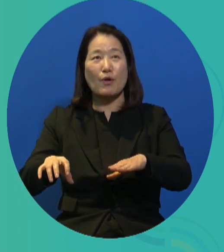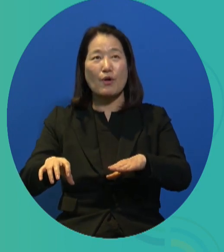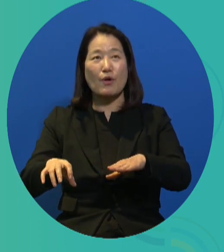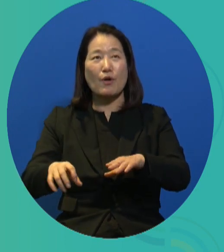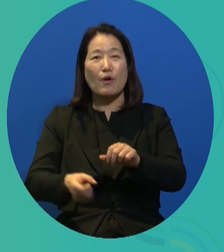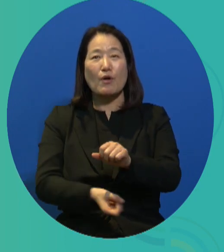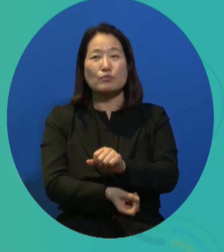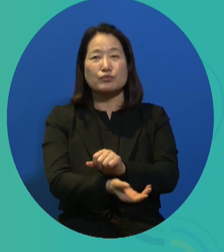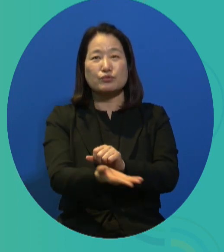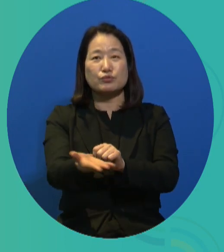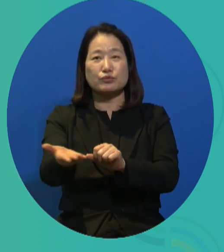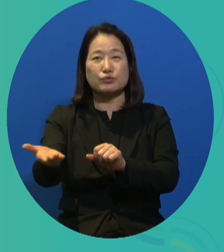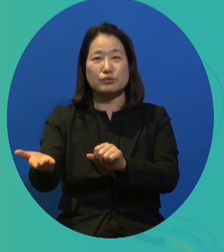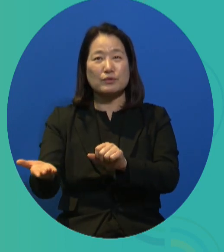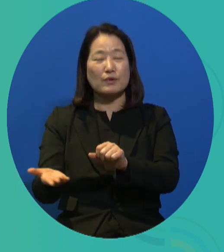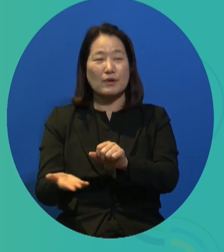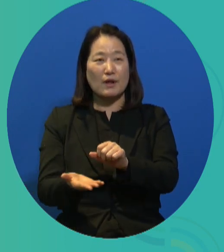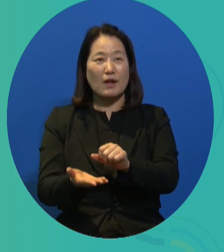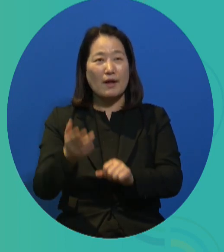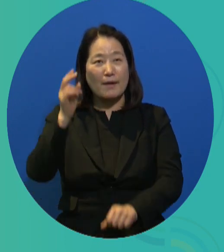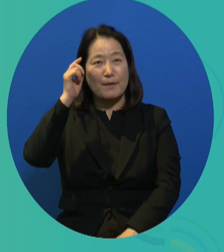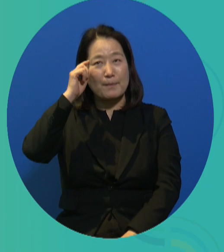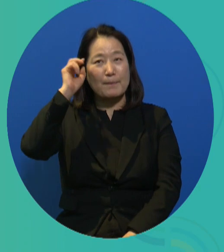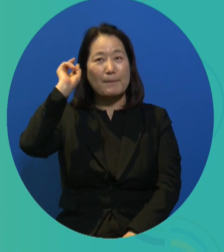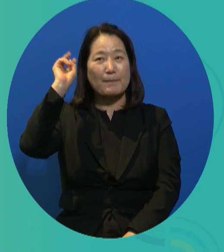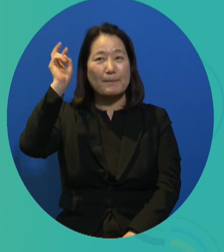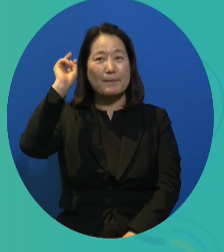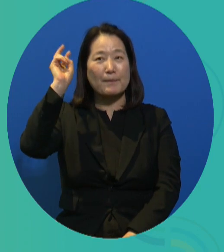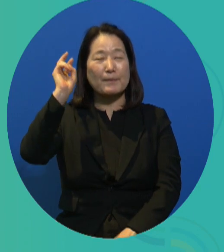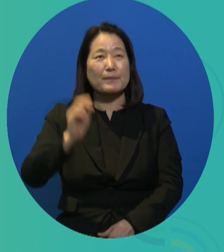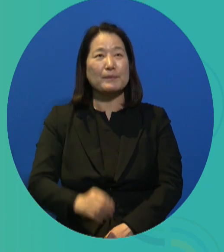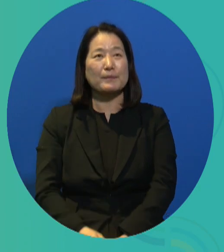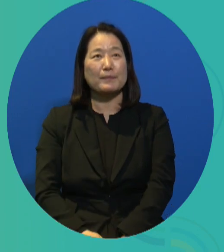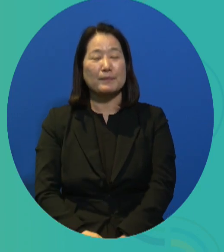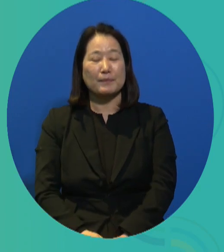experiences can be good reference points for other local governments.